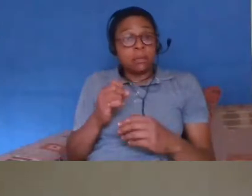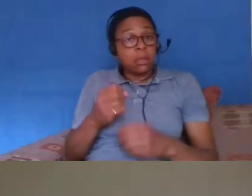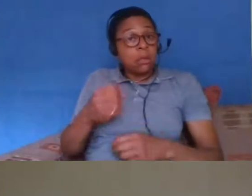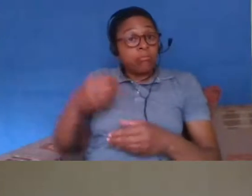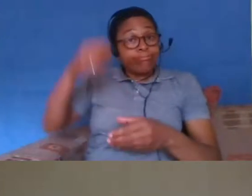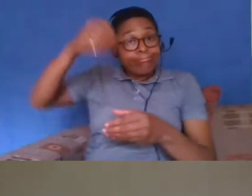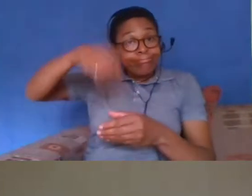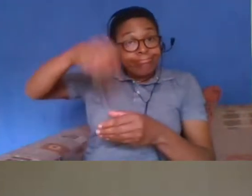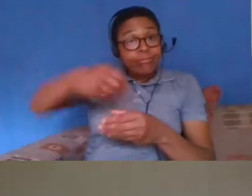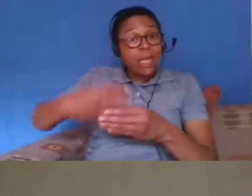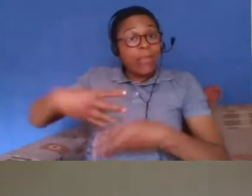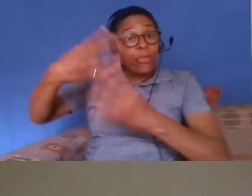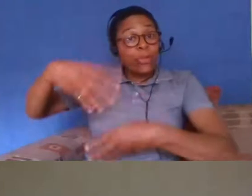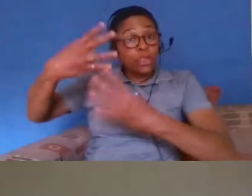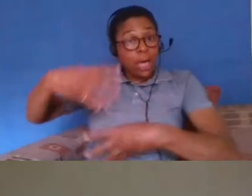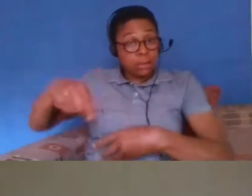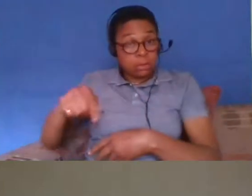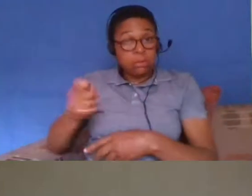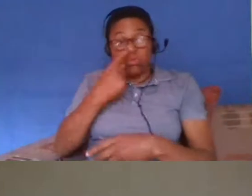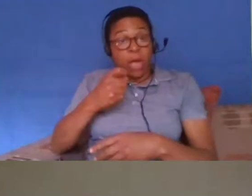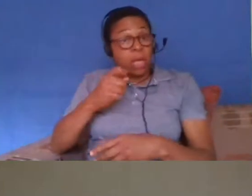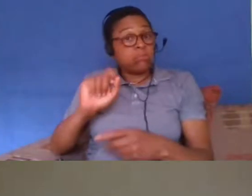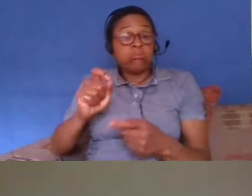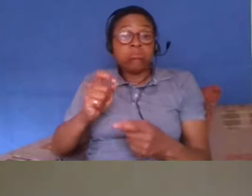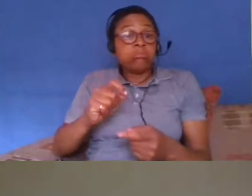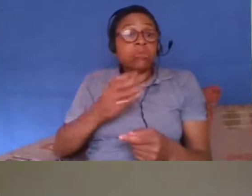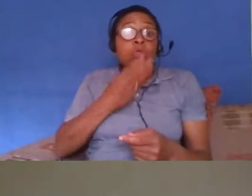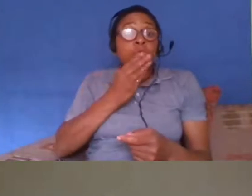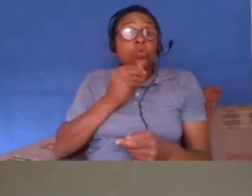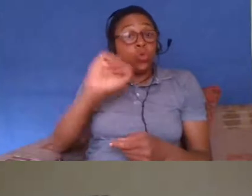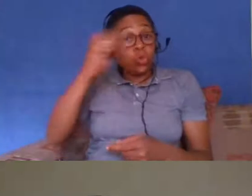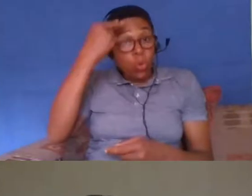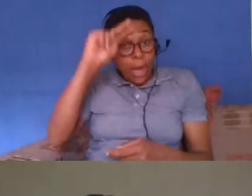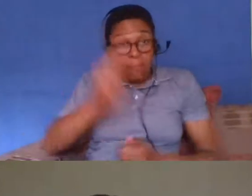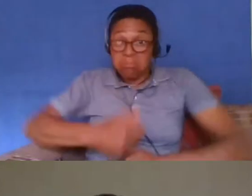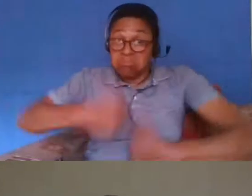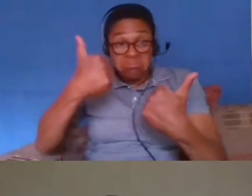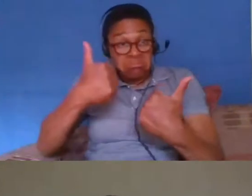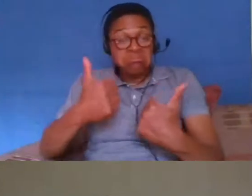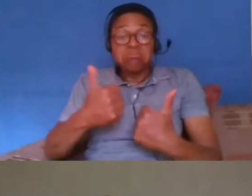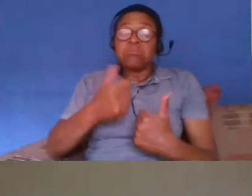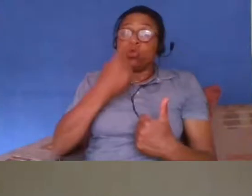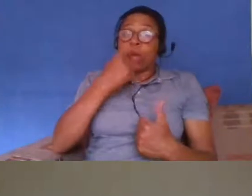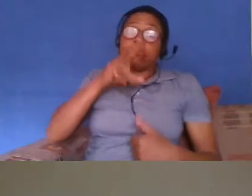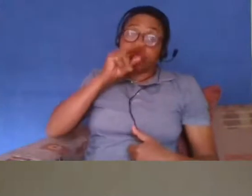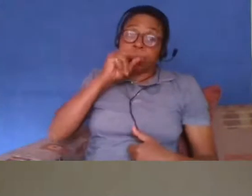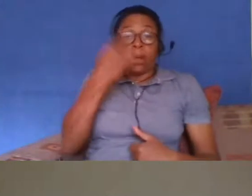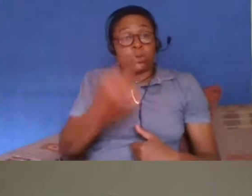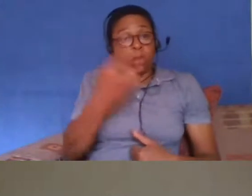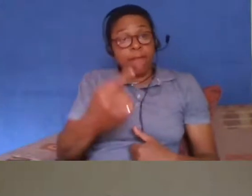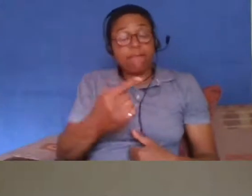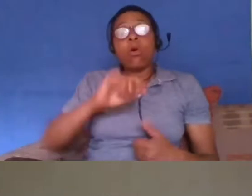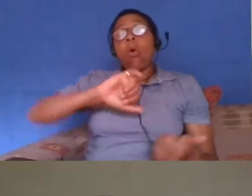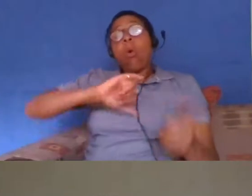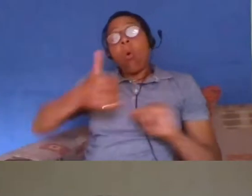um and you can either submit your question anonymously in which case i'll put it to the speakers or you can submit submit with your name and uh